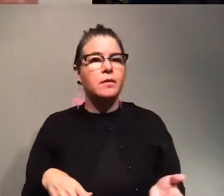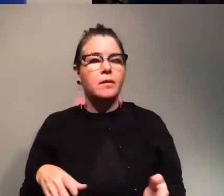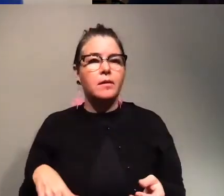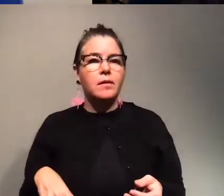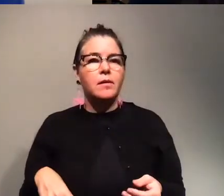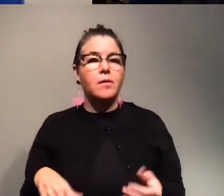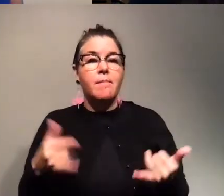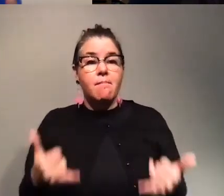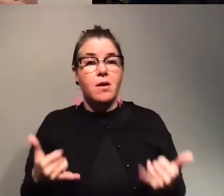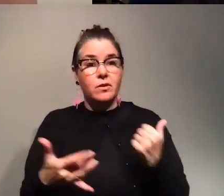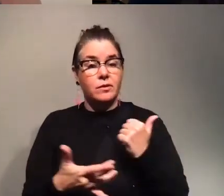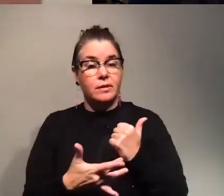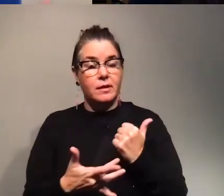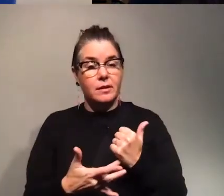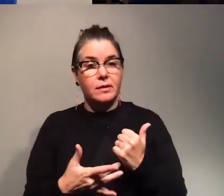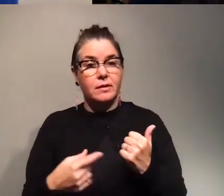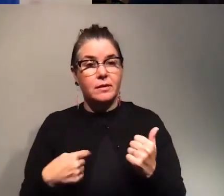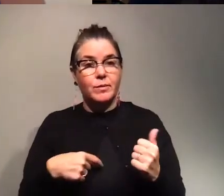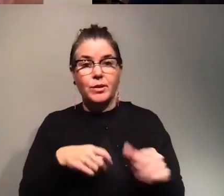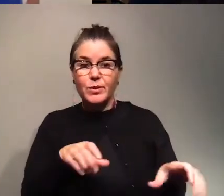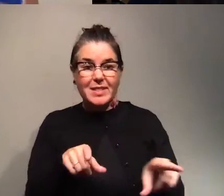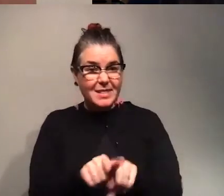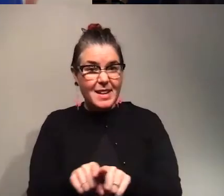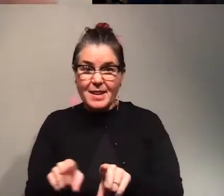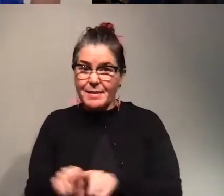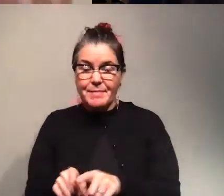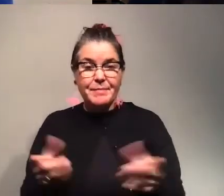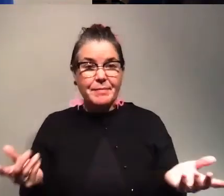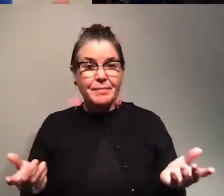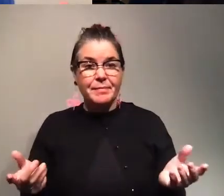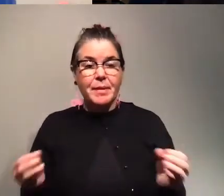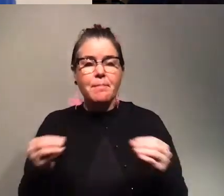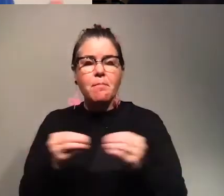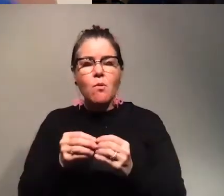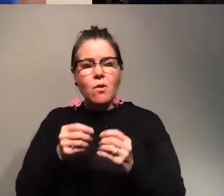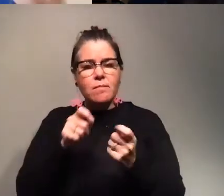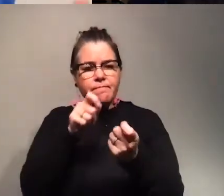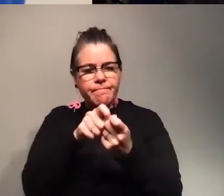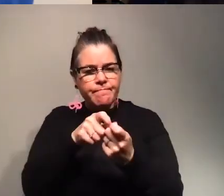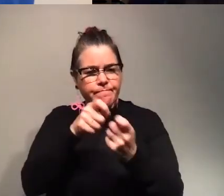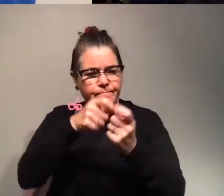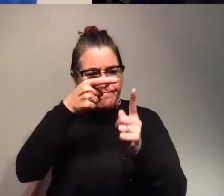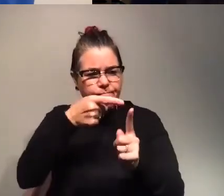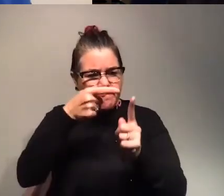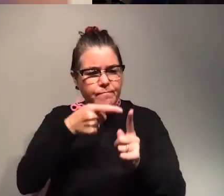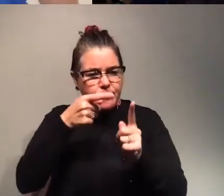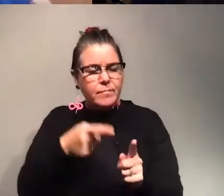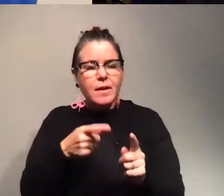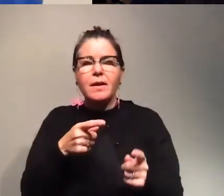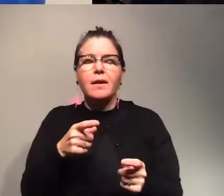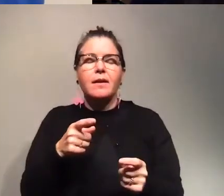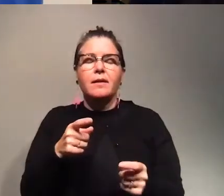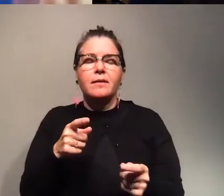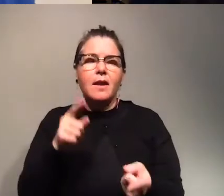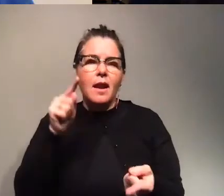modern technologies we are doing the same but it's been more precise and less time consuming and less